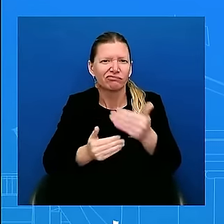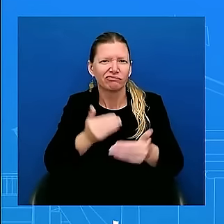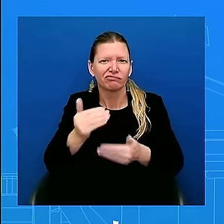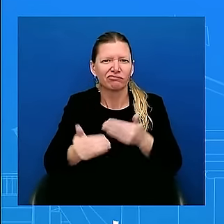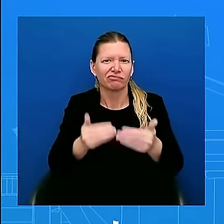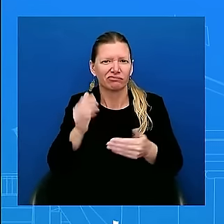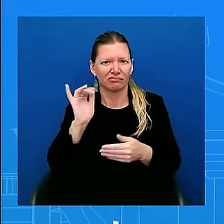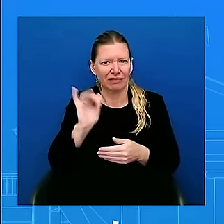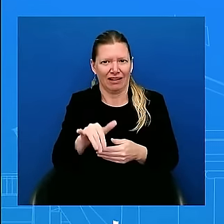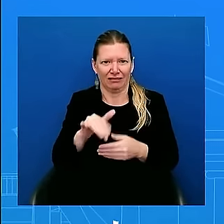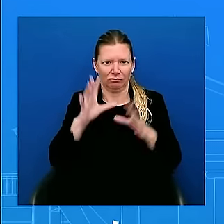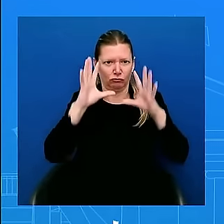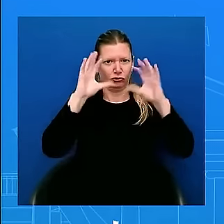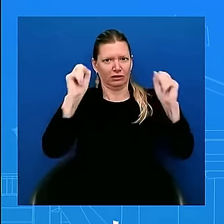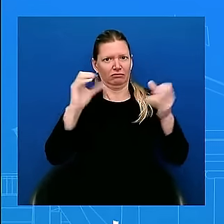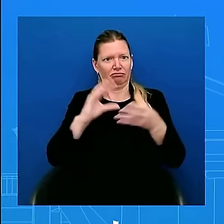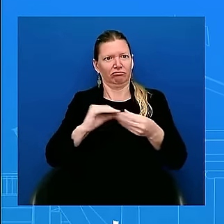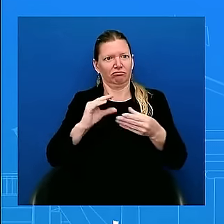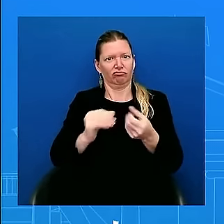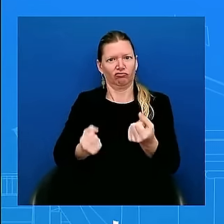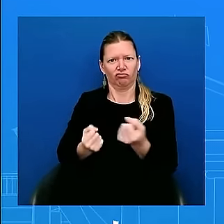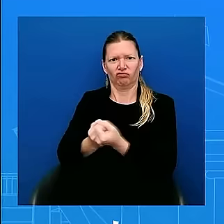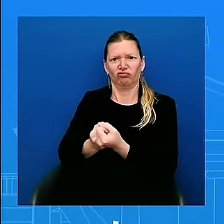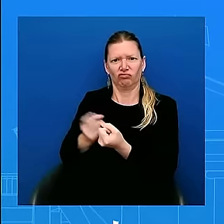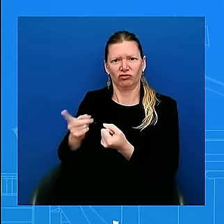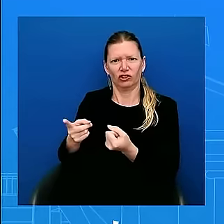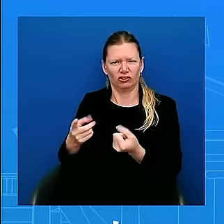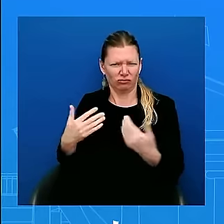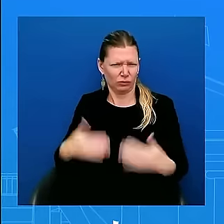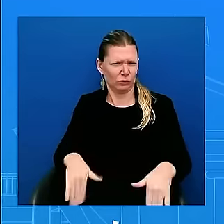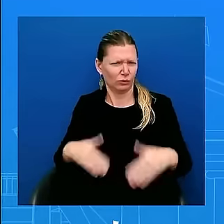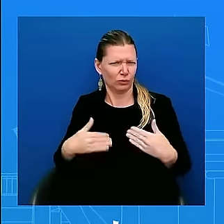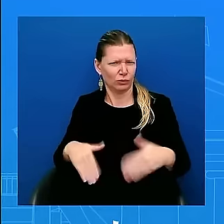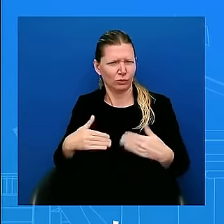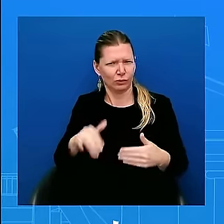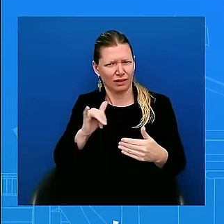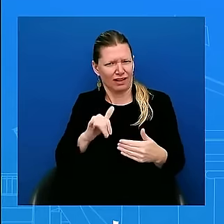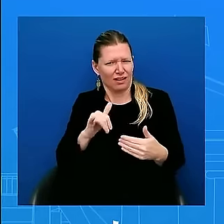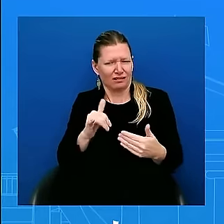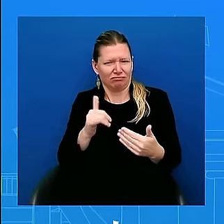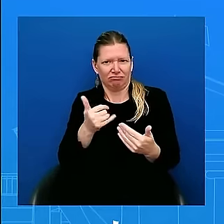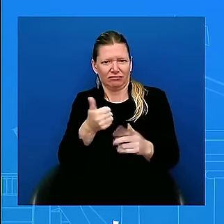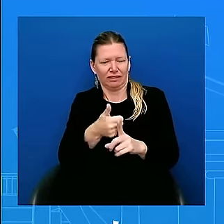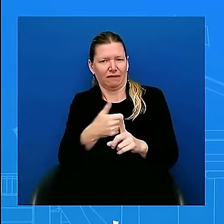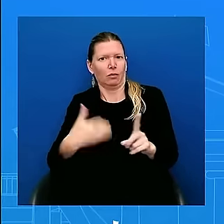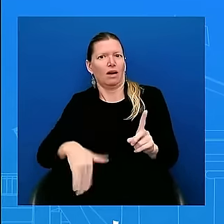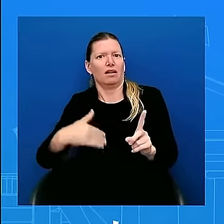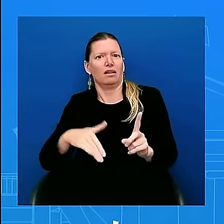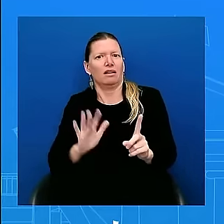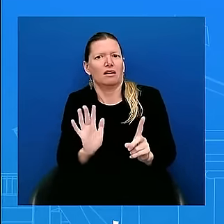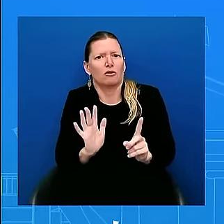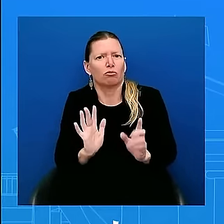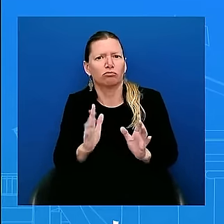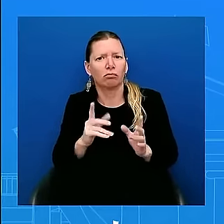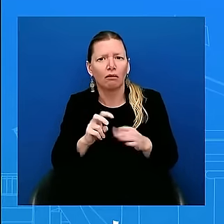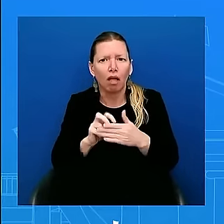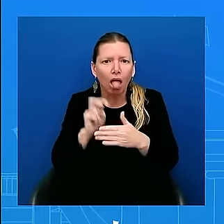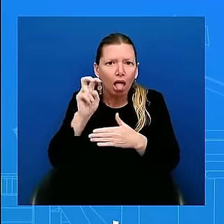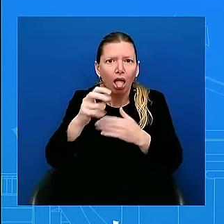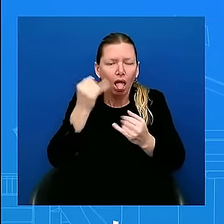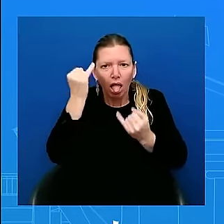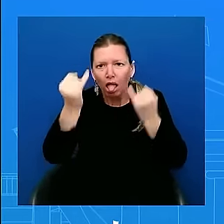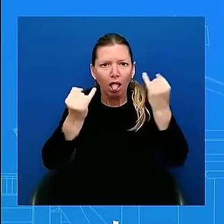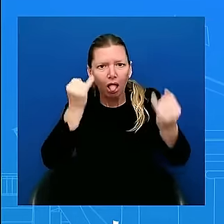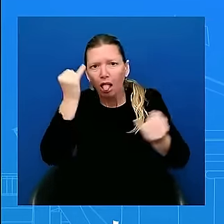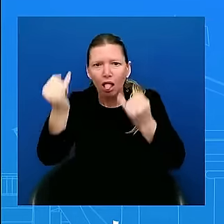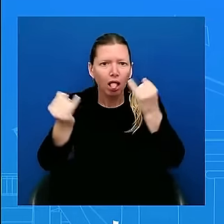I don't want to get into um hypotheticals here they are uh pretty much have been a hand in glove if you will uh these past four